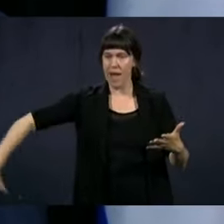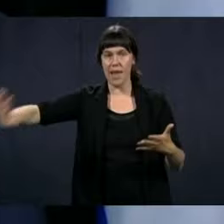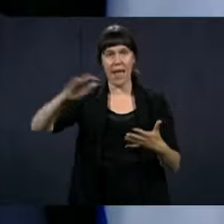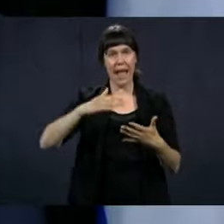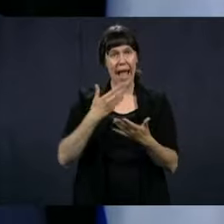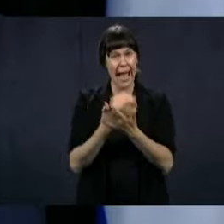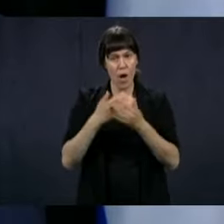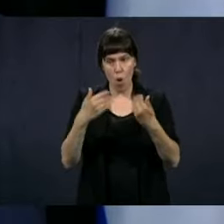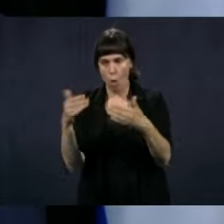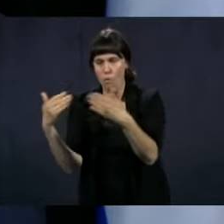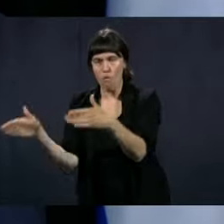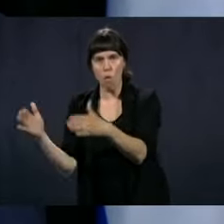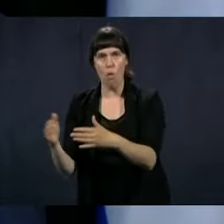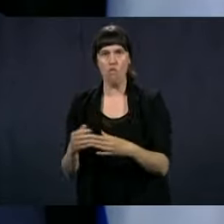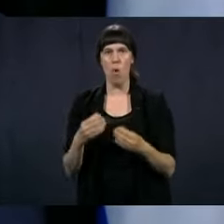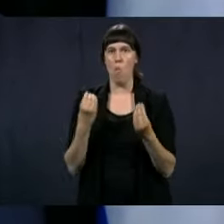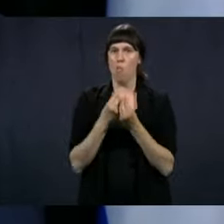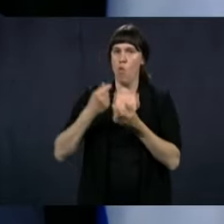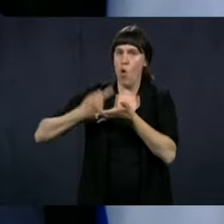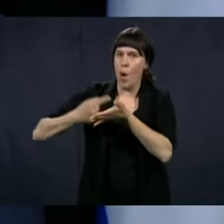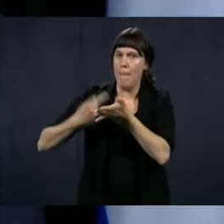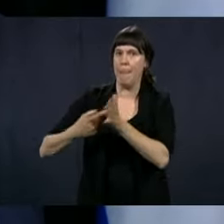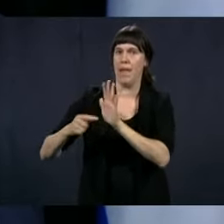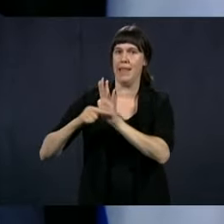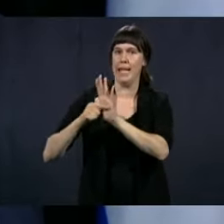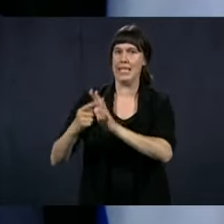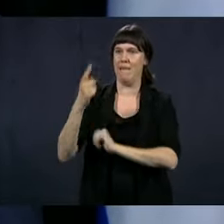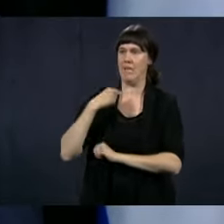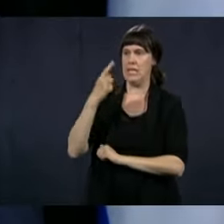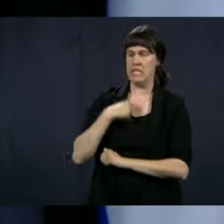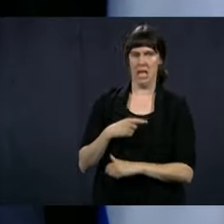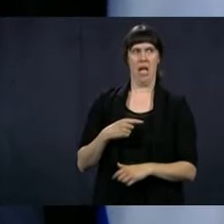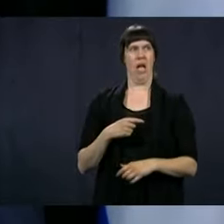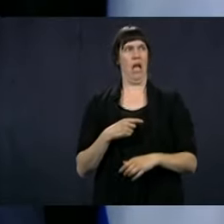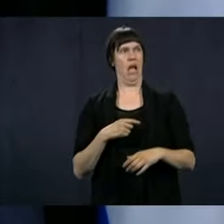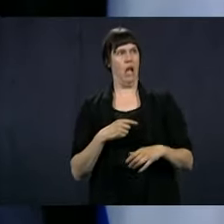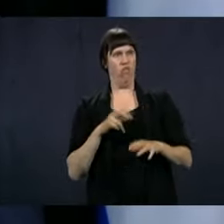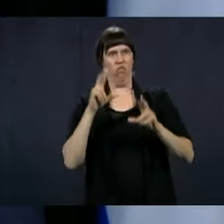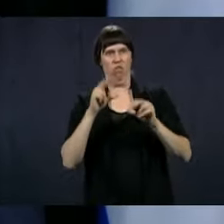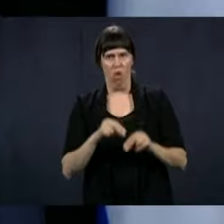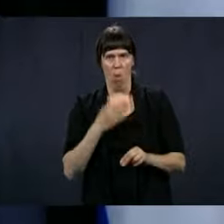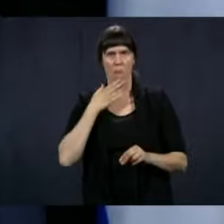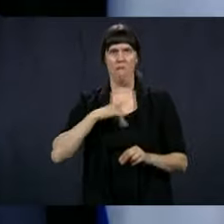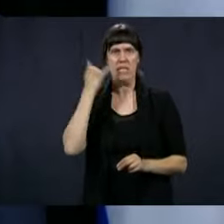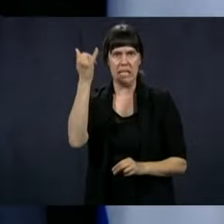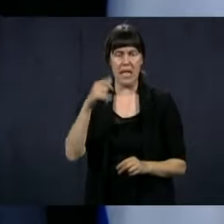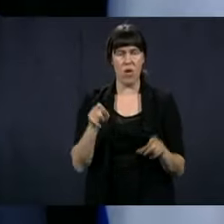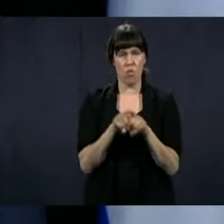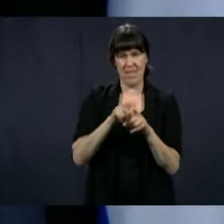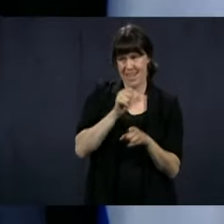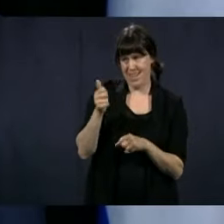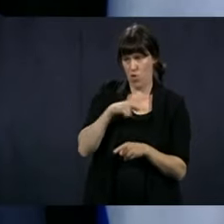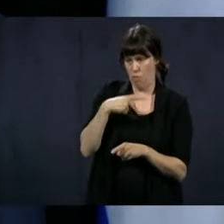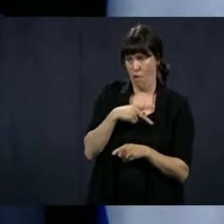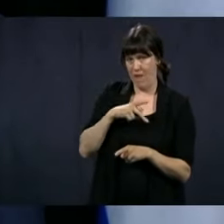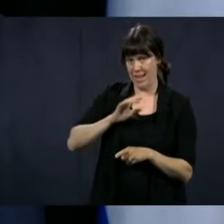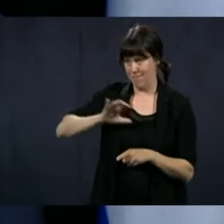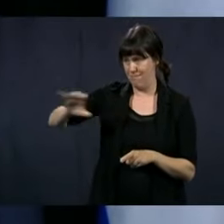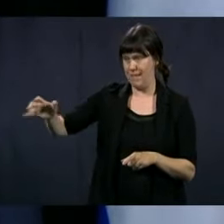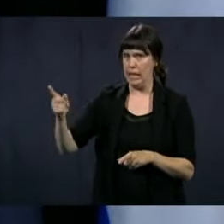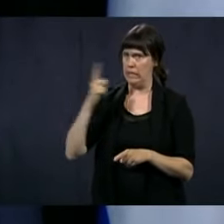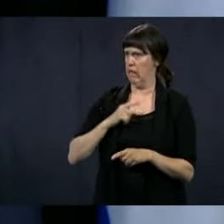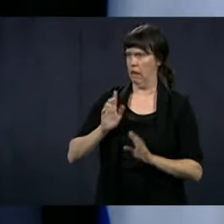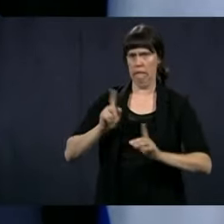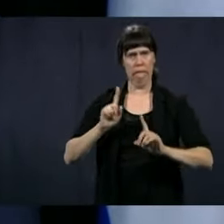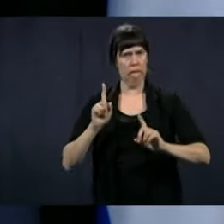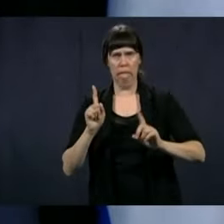people were saying, but that makes no sense. Other provinces were saying it makes no sense. And look at what's going on right now. There's no magic